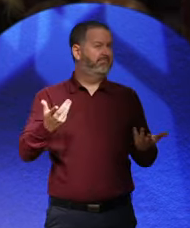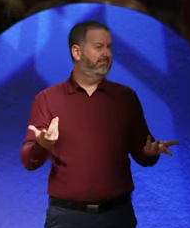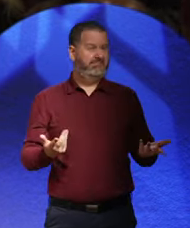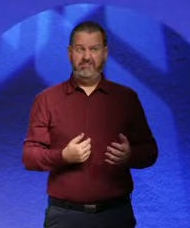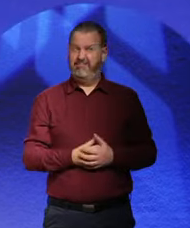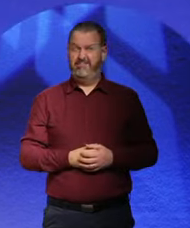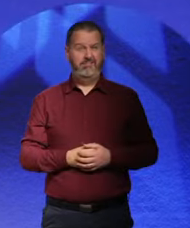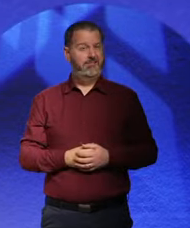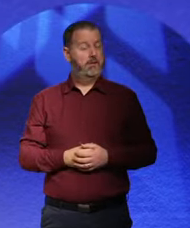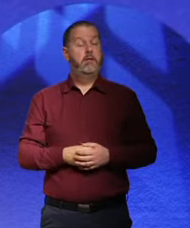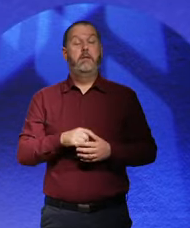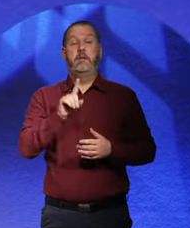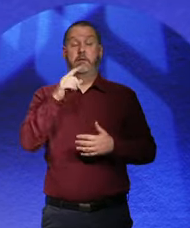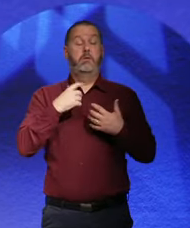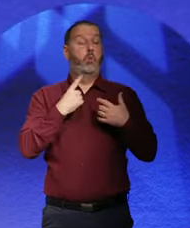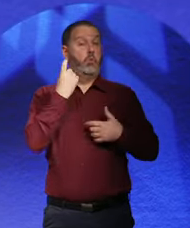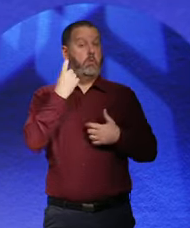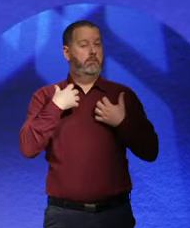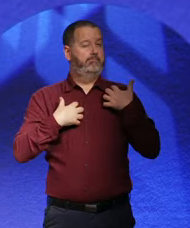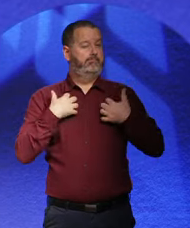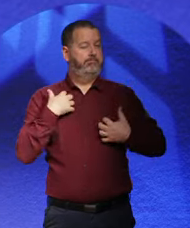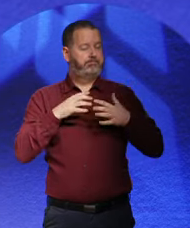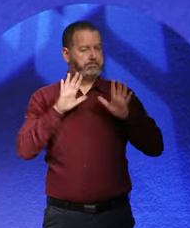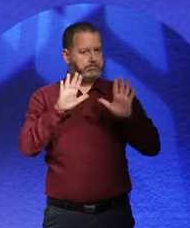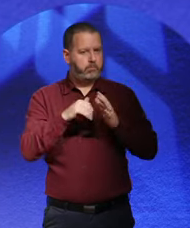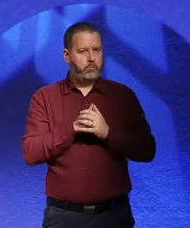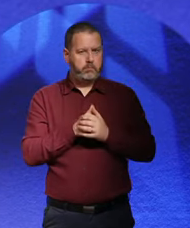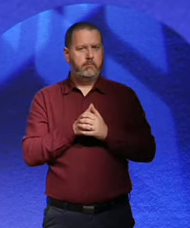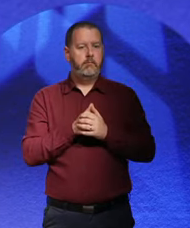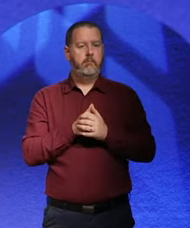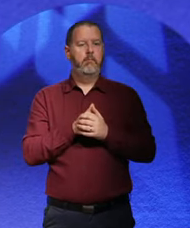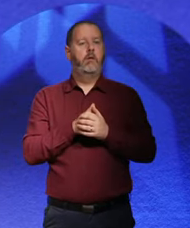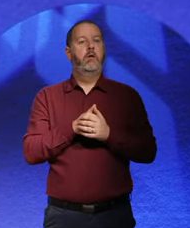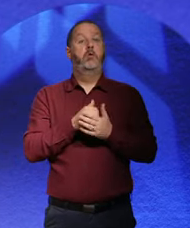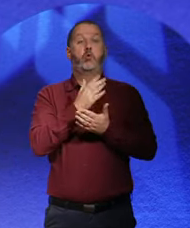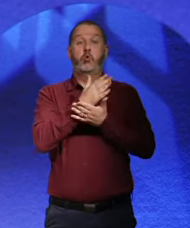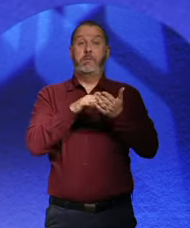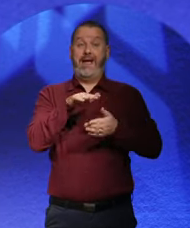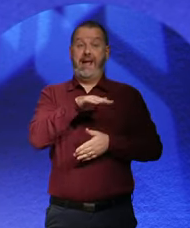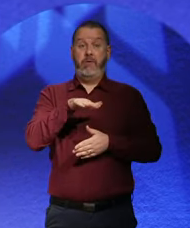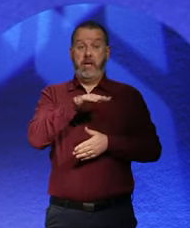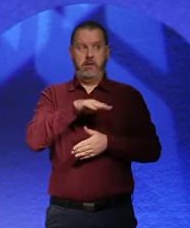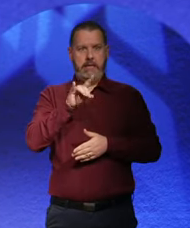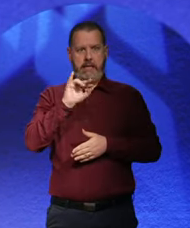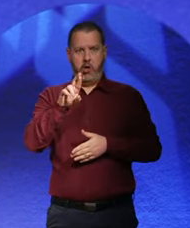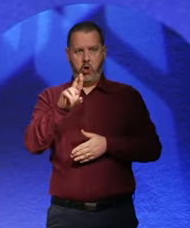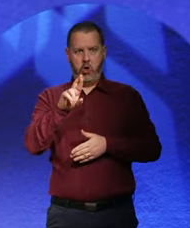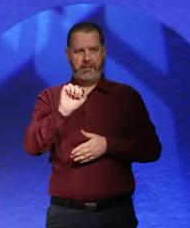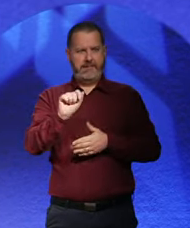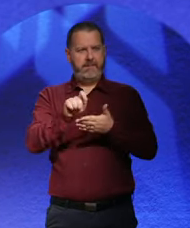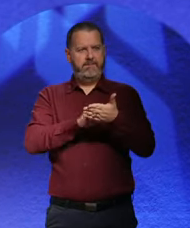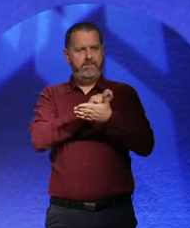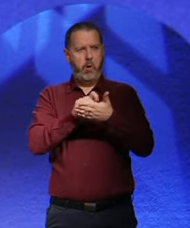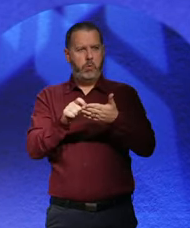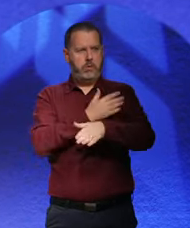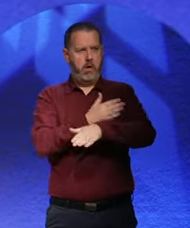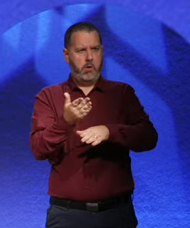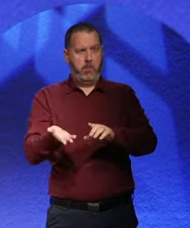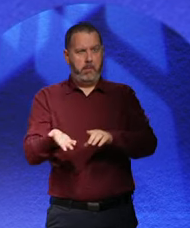enough, another point I didn't make. But in those areas Hitler first broke through, those rural areas, there were no Jews either.